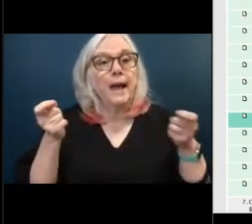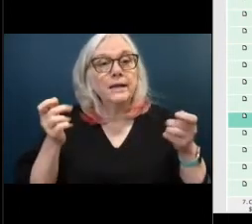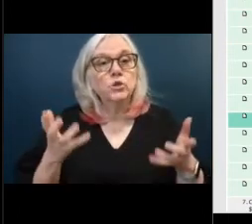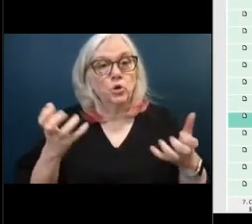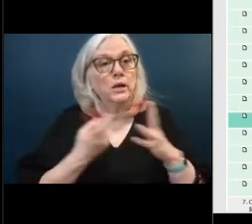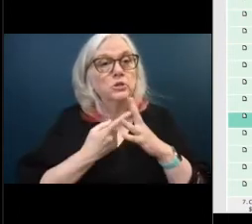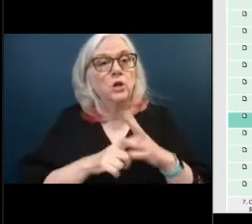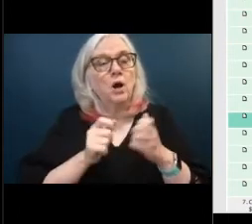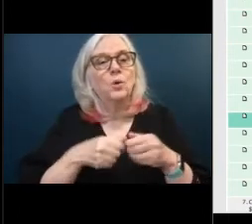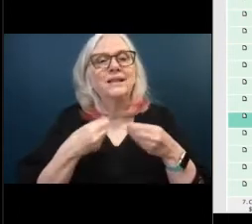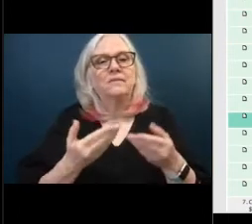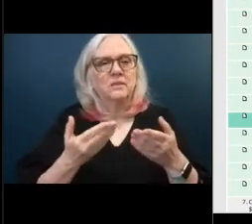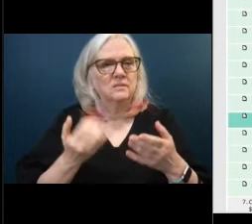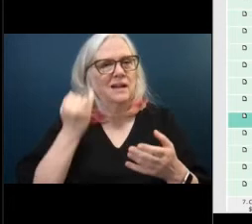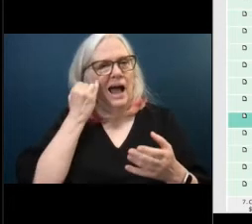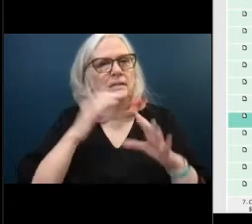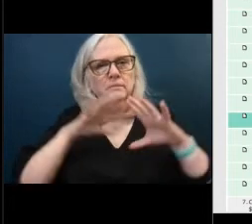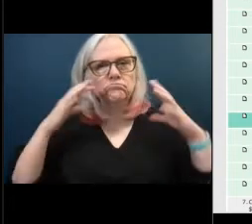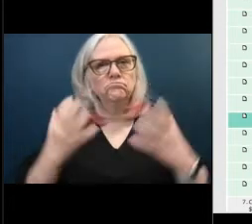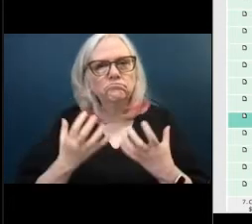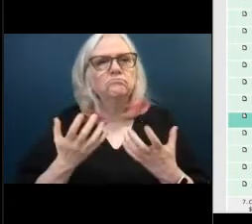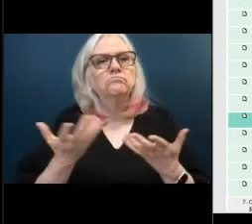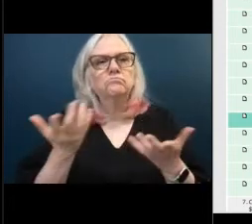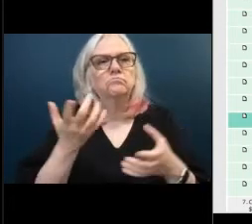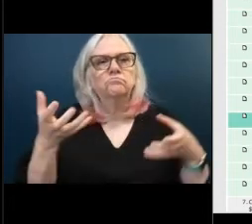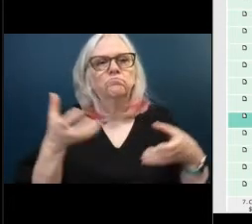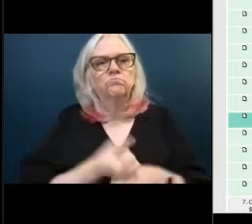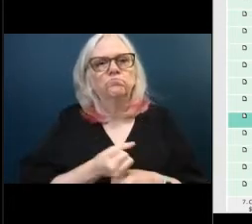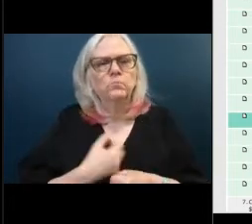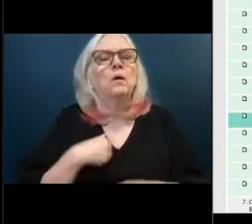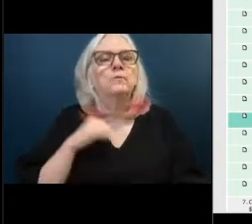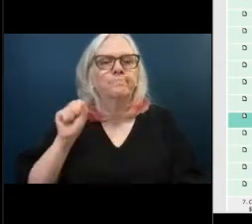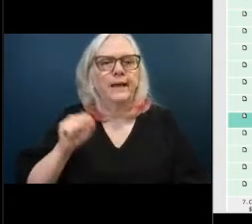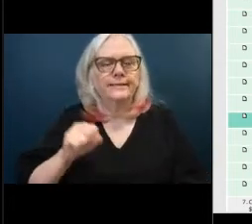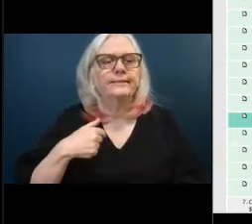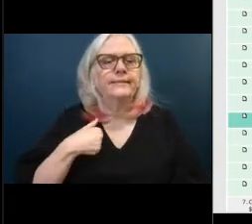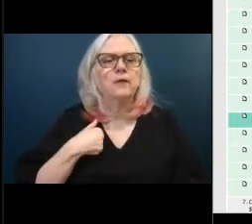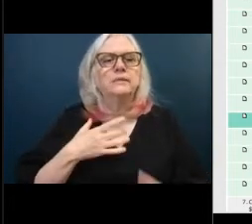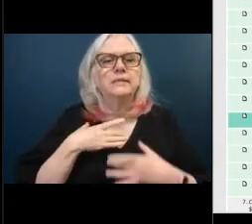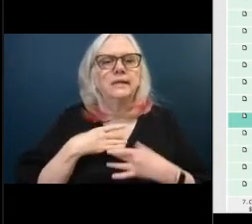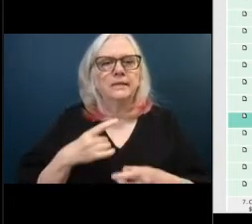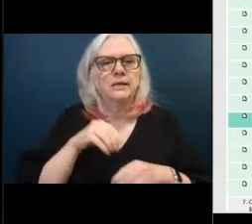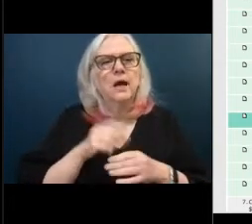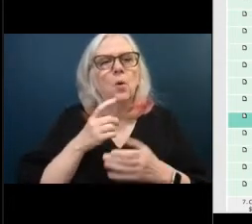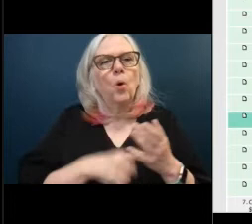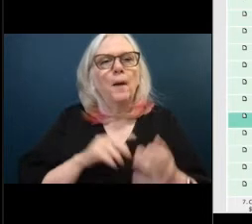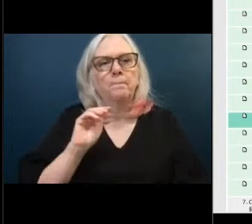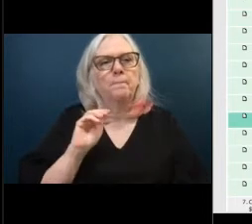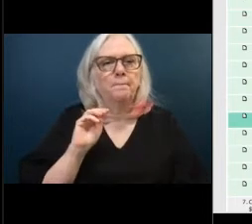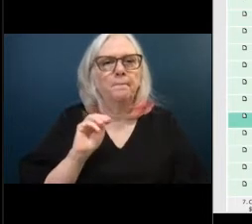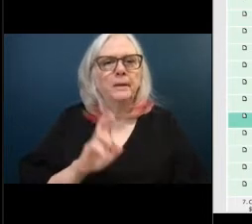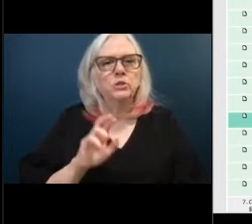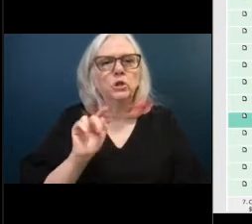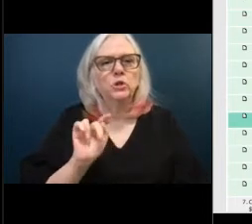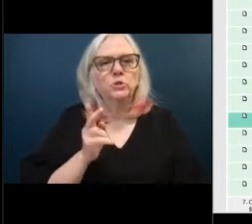giving a brief overview yes um i actually was interested in and what mr turkin may have to that's perfectly fine with me